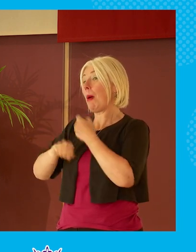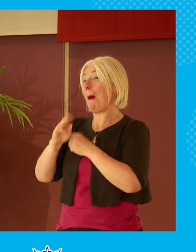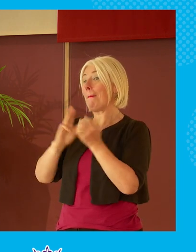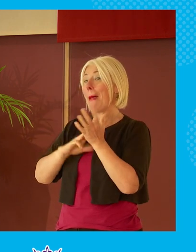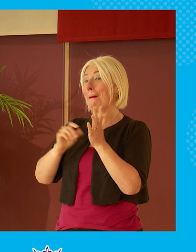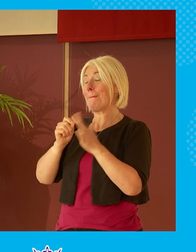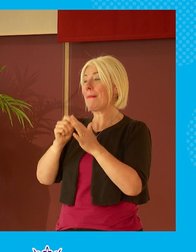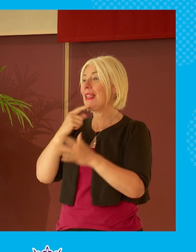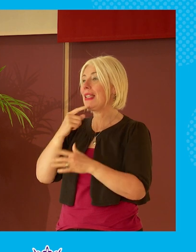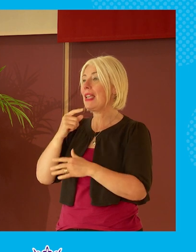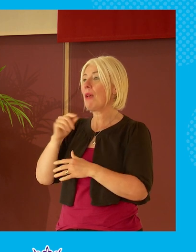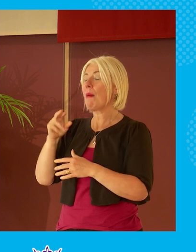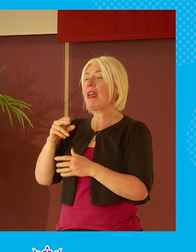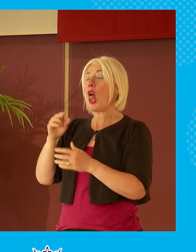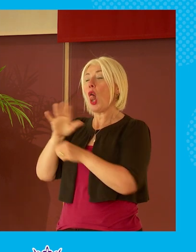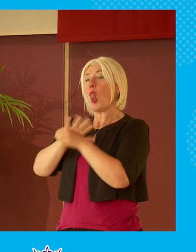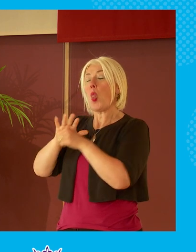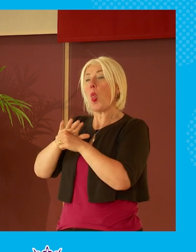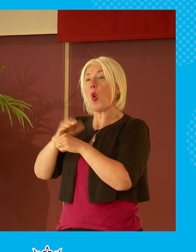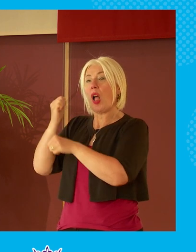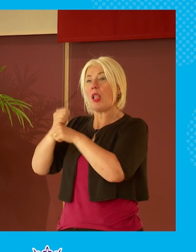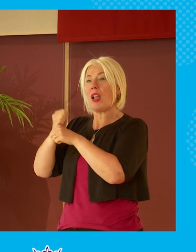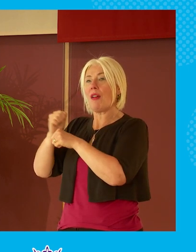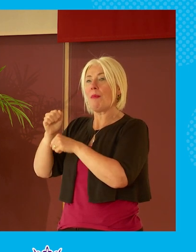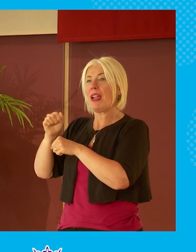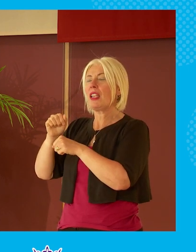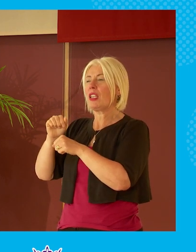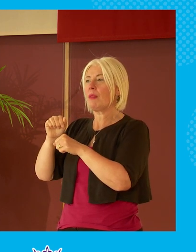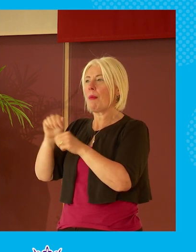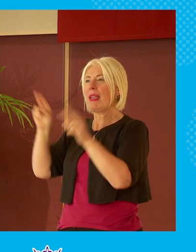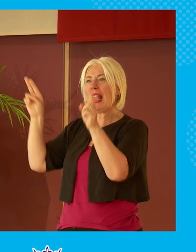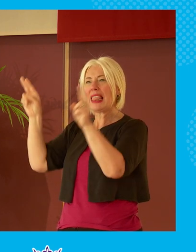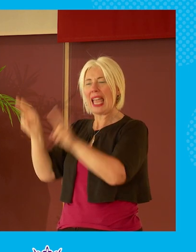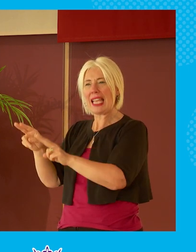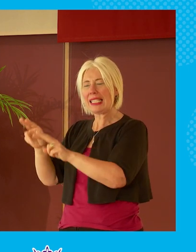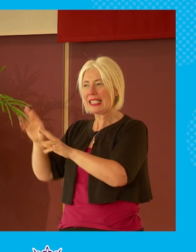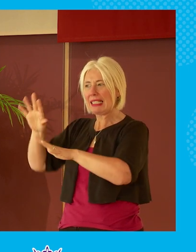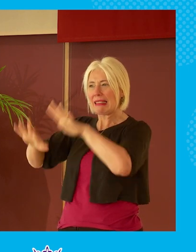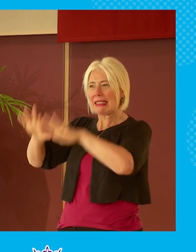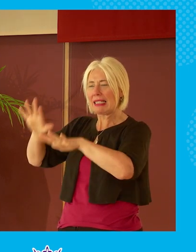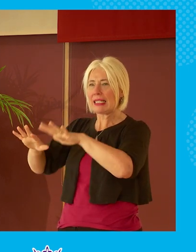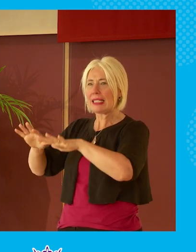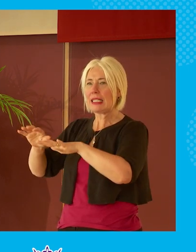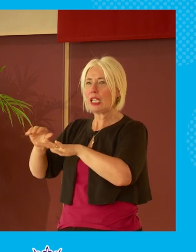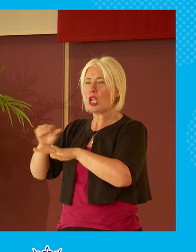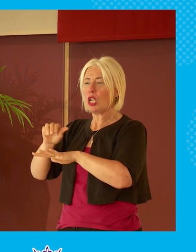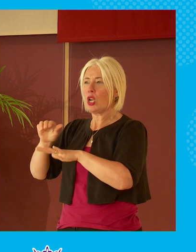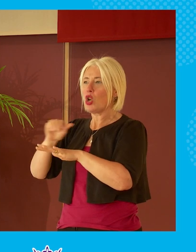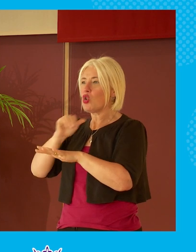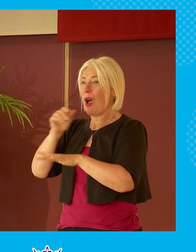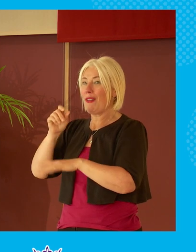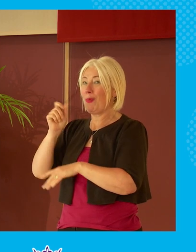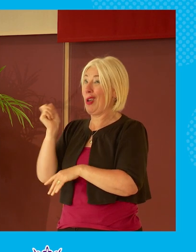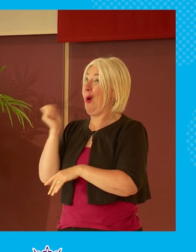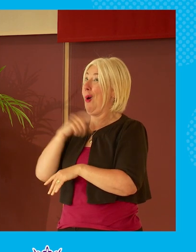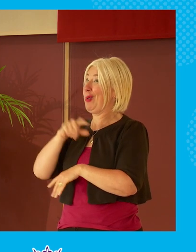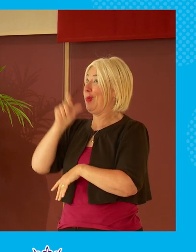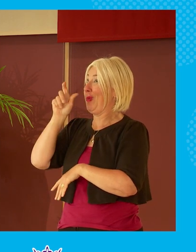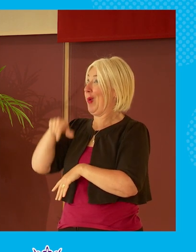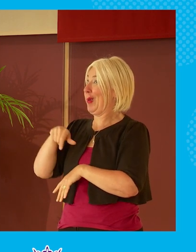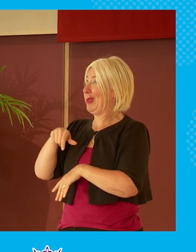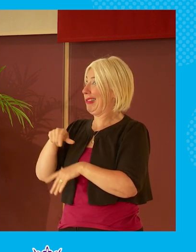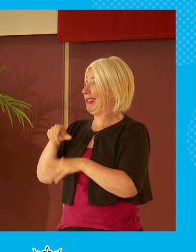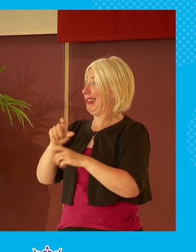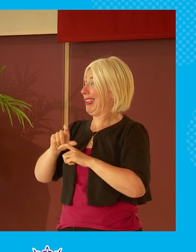do seem to be less you know quite well motivated basically it isn't quite you don't have to be quite such a weirdo frankly to to hang